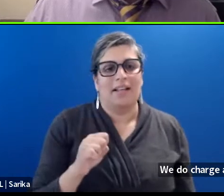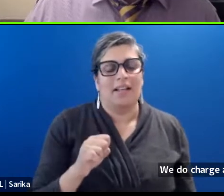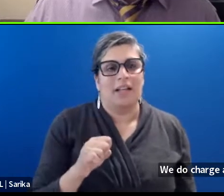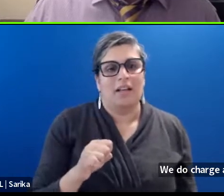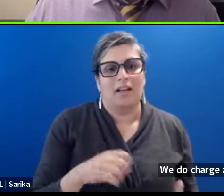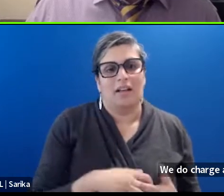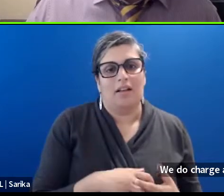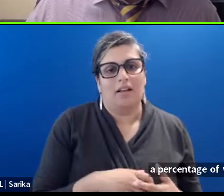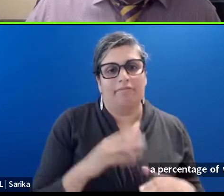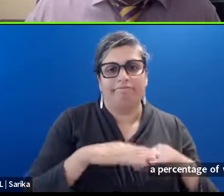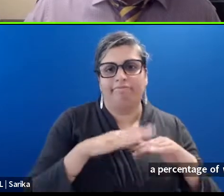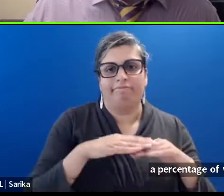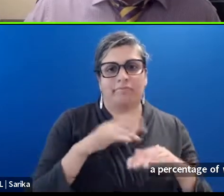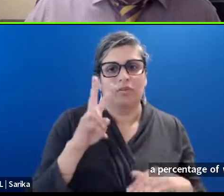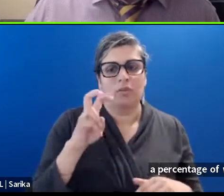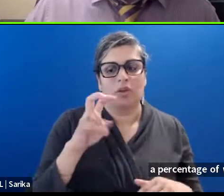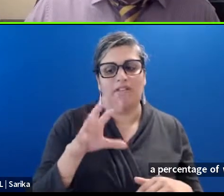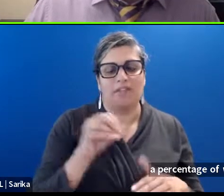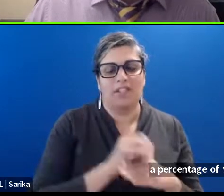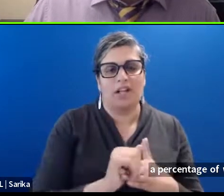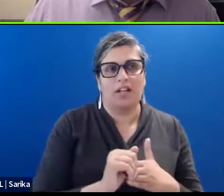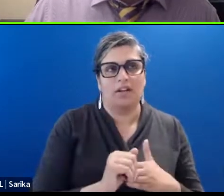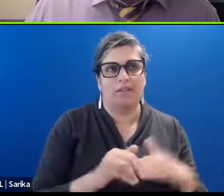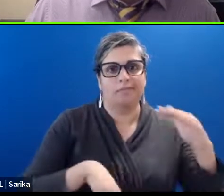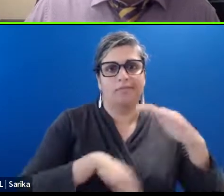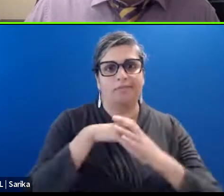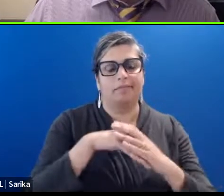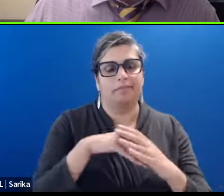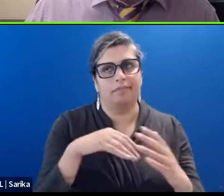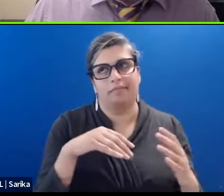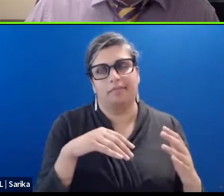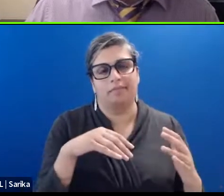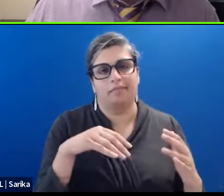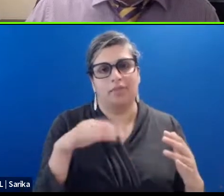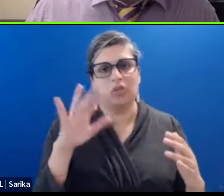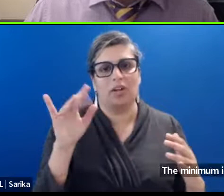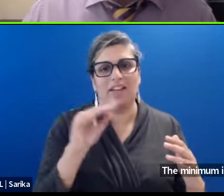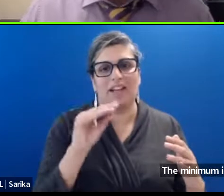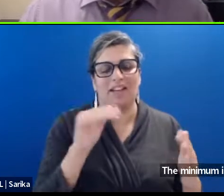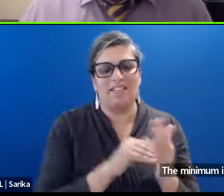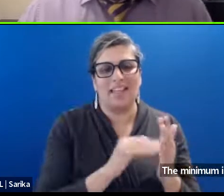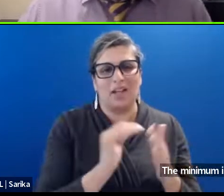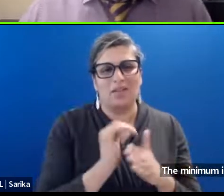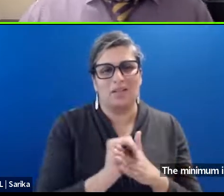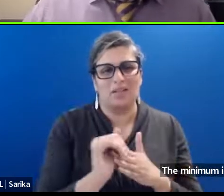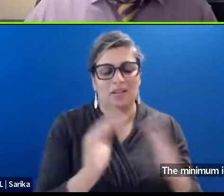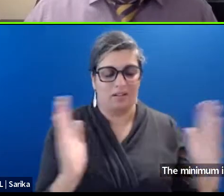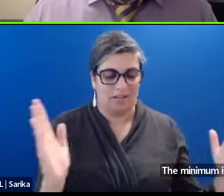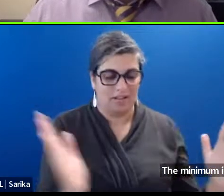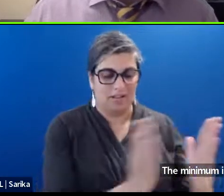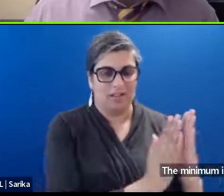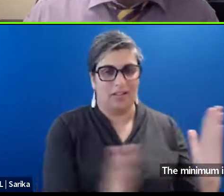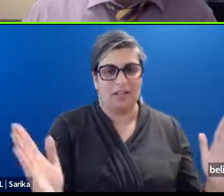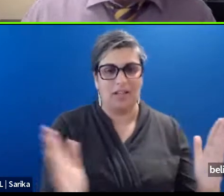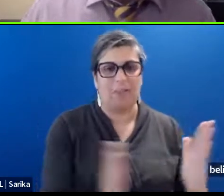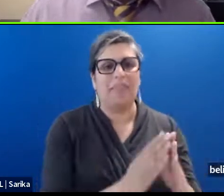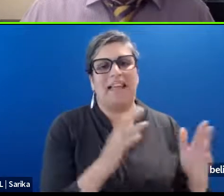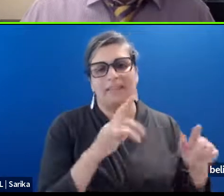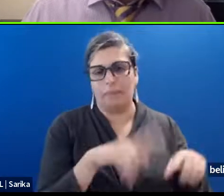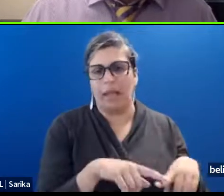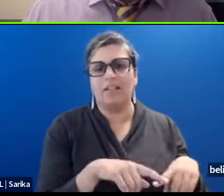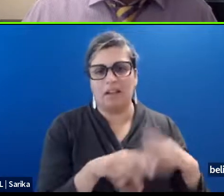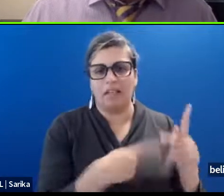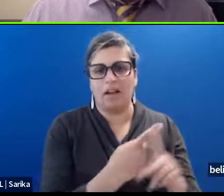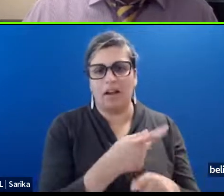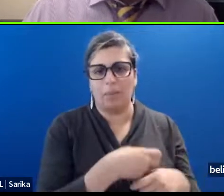The minimum. two hundred fifty dollars. And the maximum. I believe. Is twenty five thousand. But. But that's for really. Really large productions. We